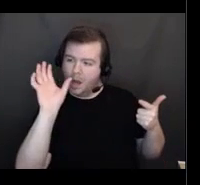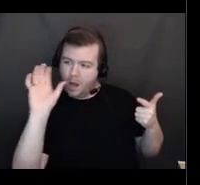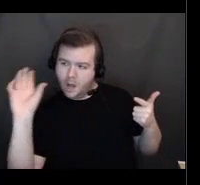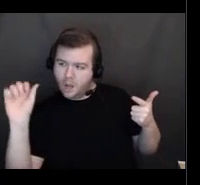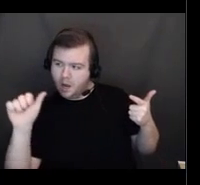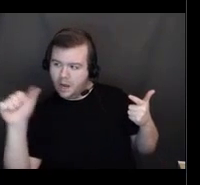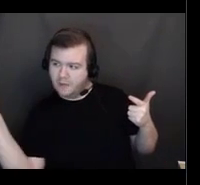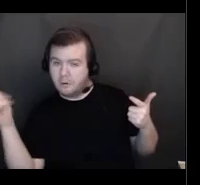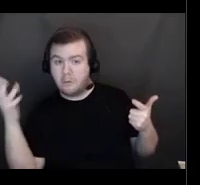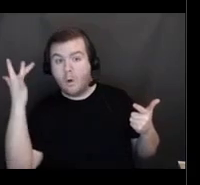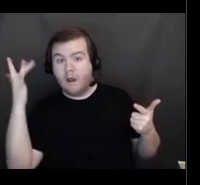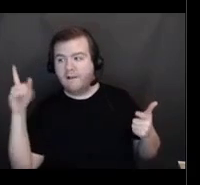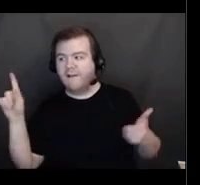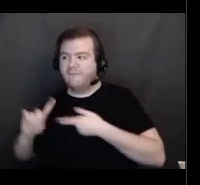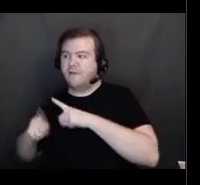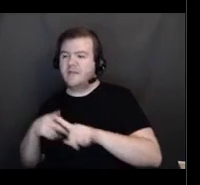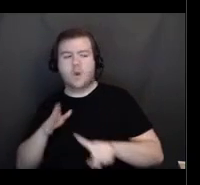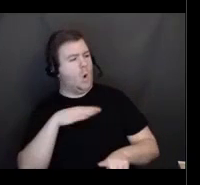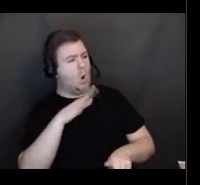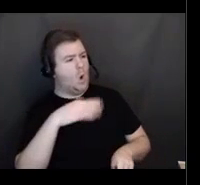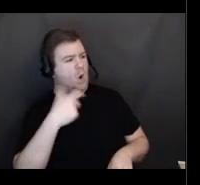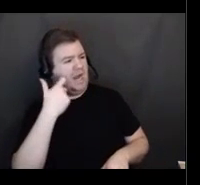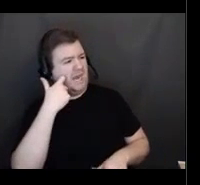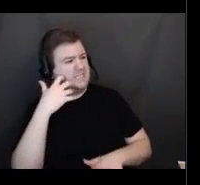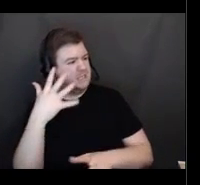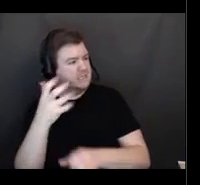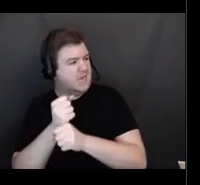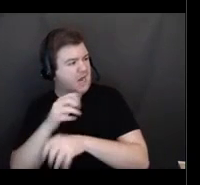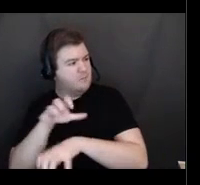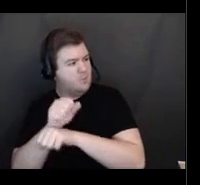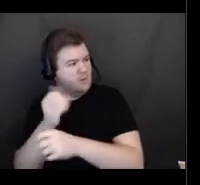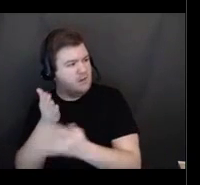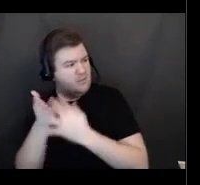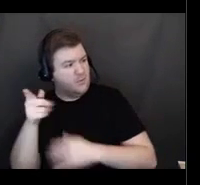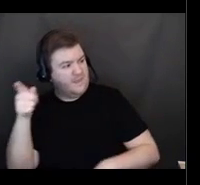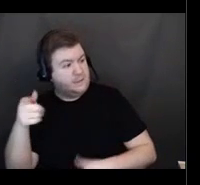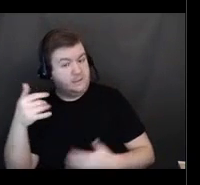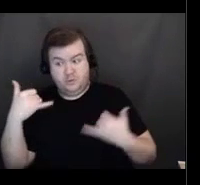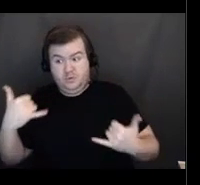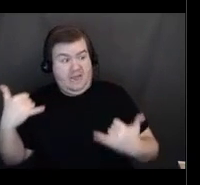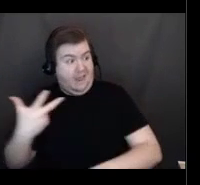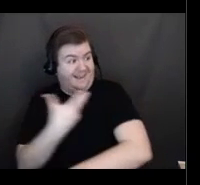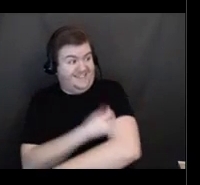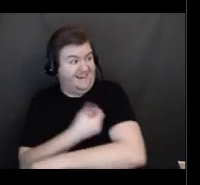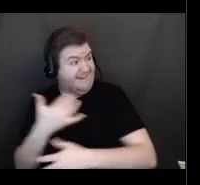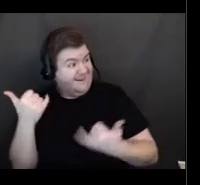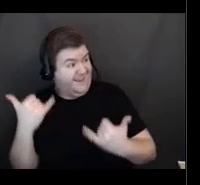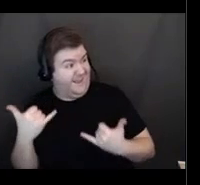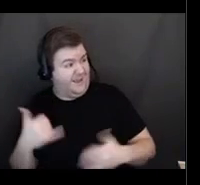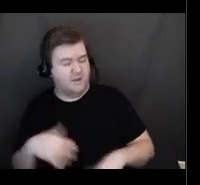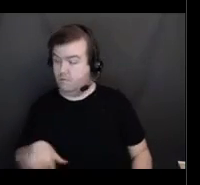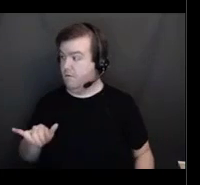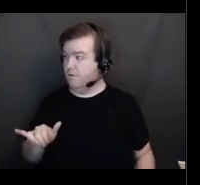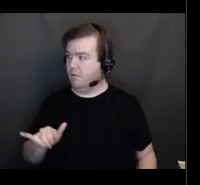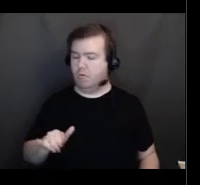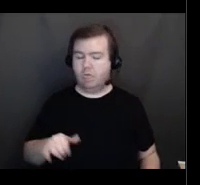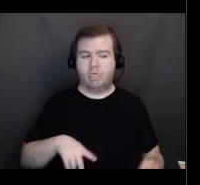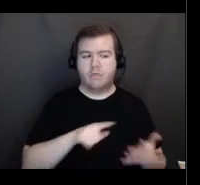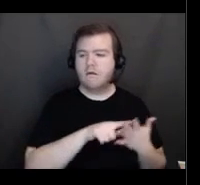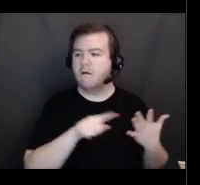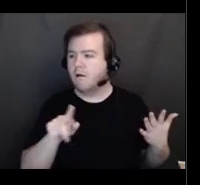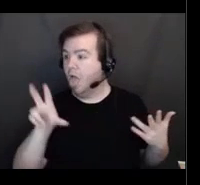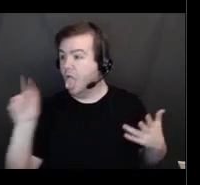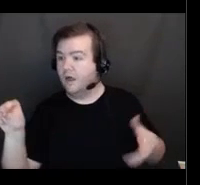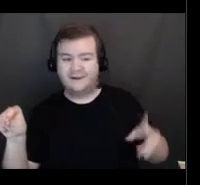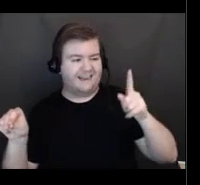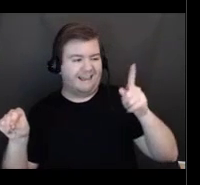you friend of theirs is like, oh, I just, I randomly got in, you know, today. So it's, it's going to happen. I think it's